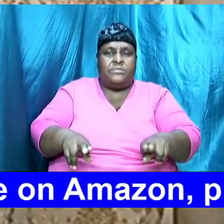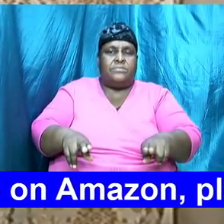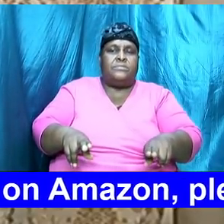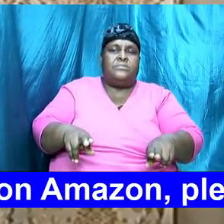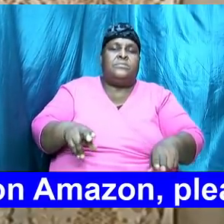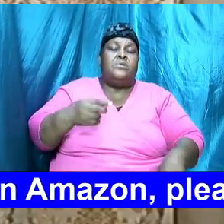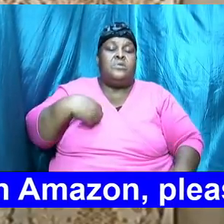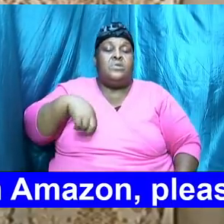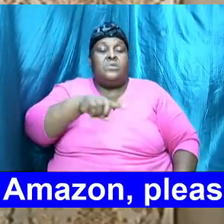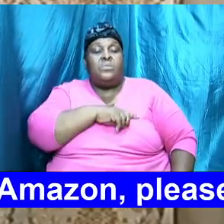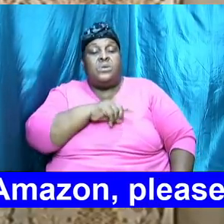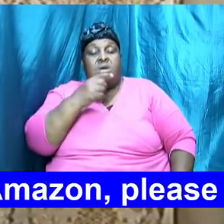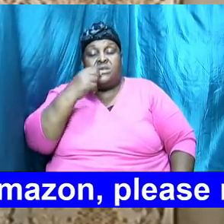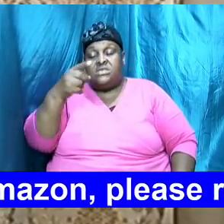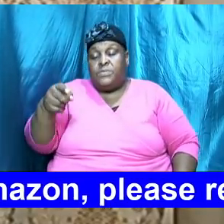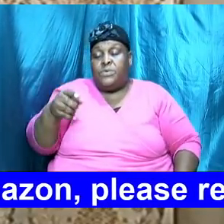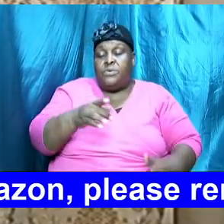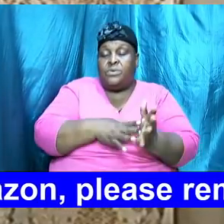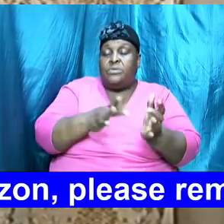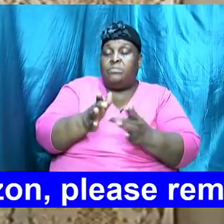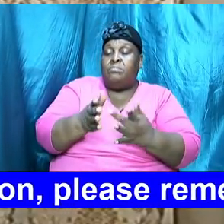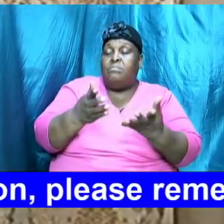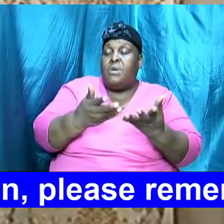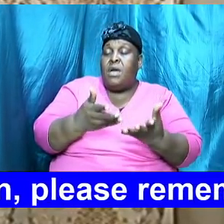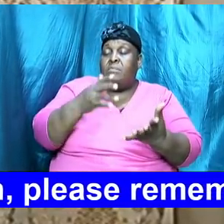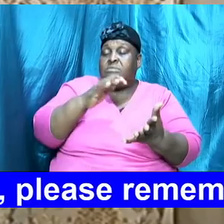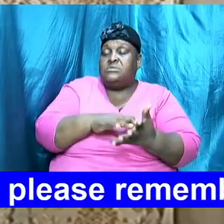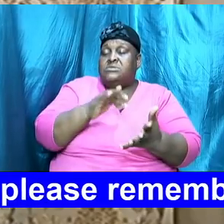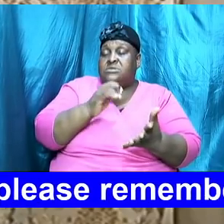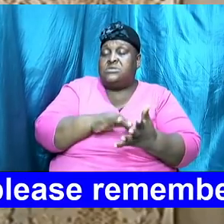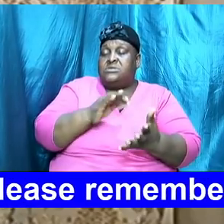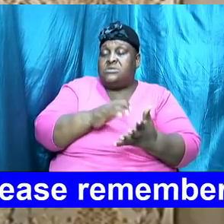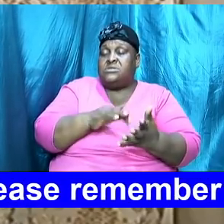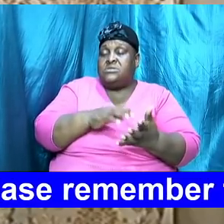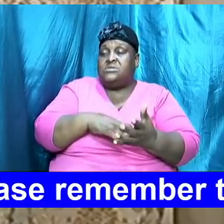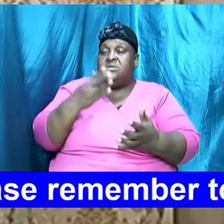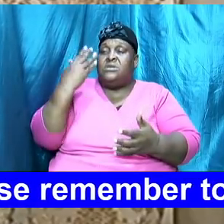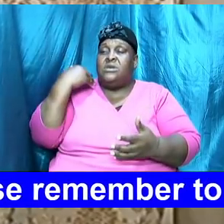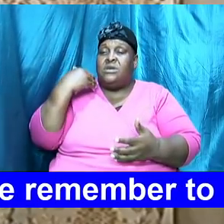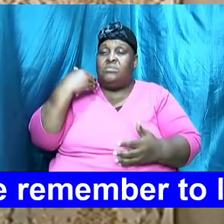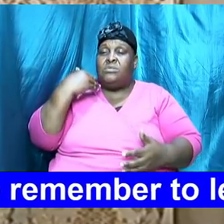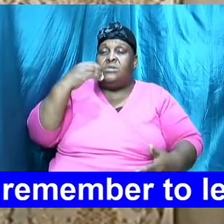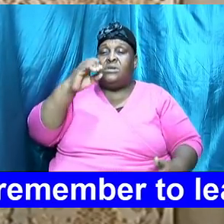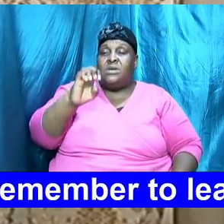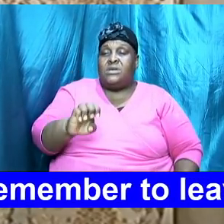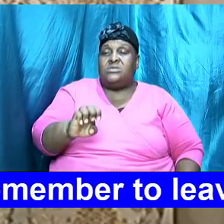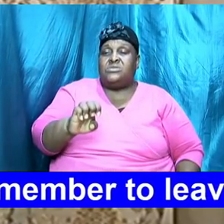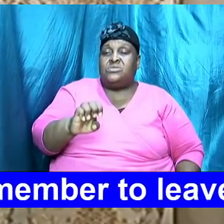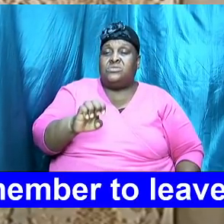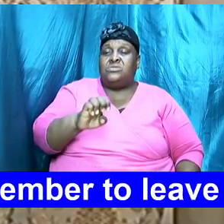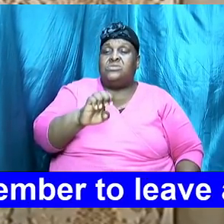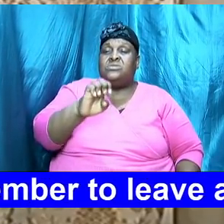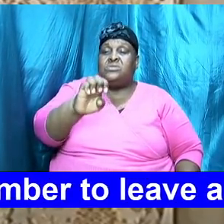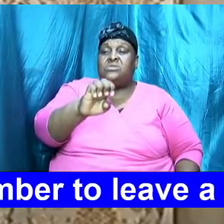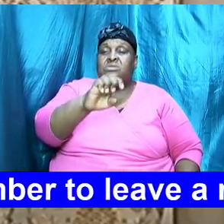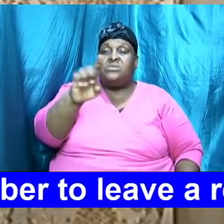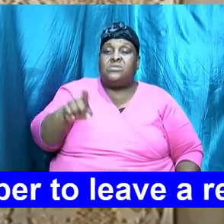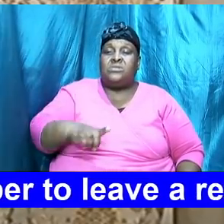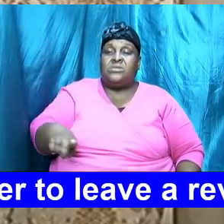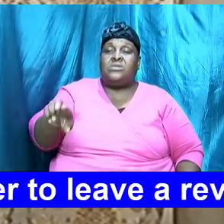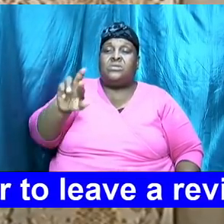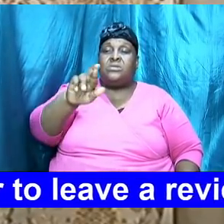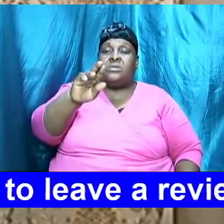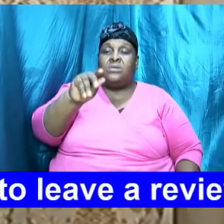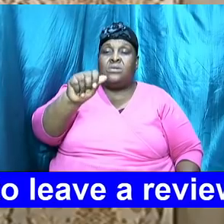in Bible study recently about the Ezra principle in getting into the word